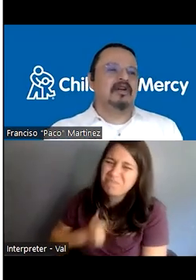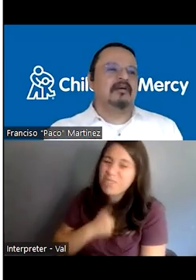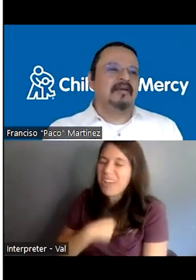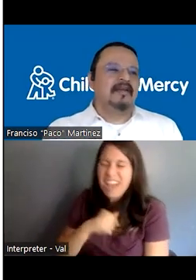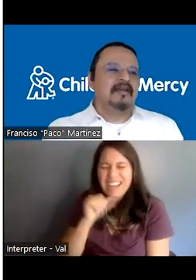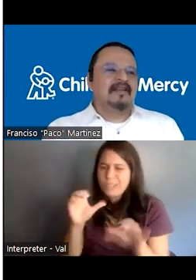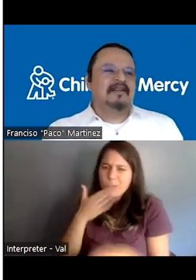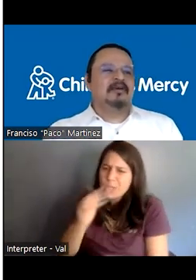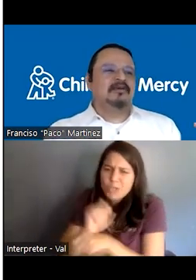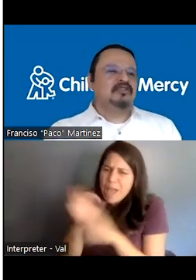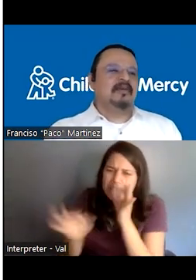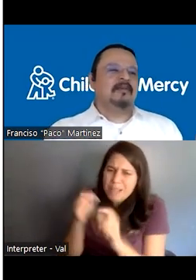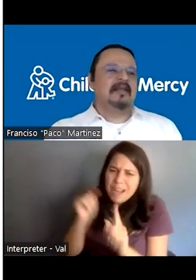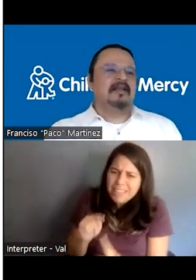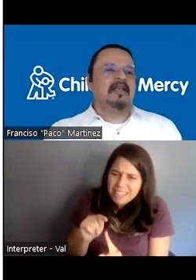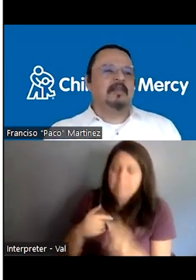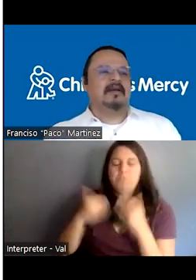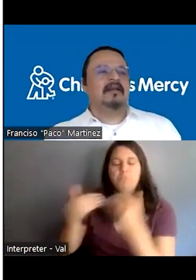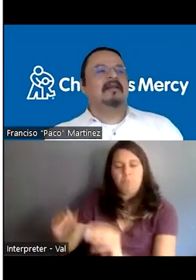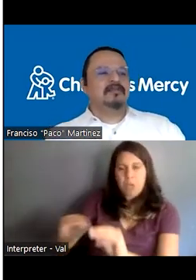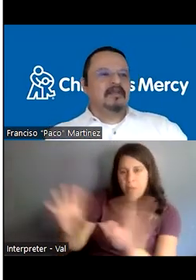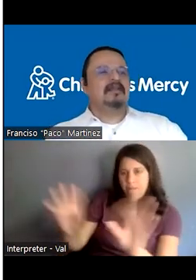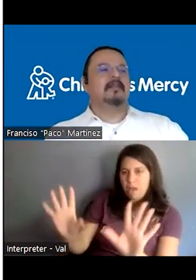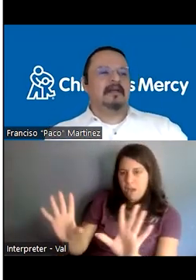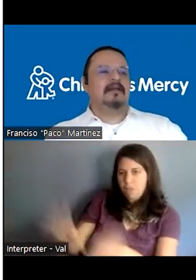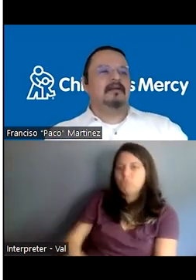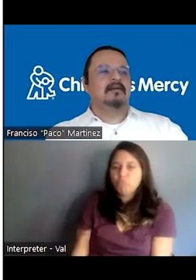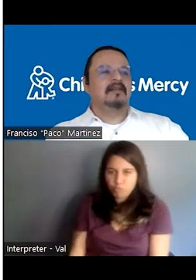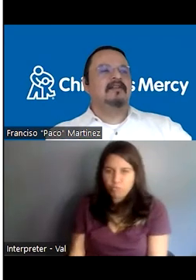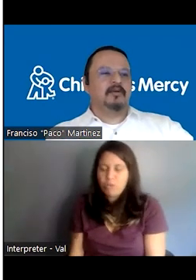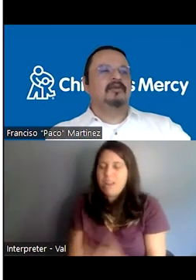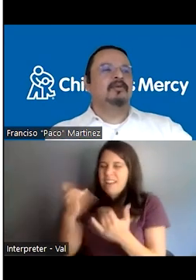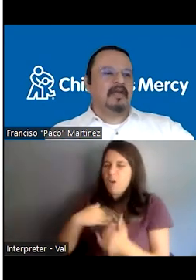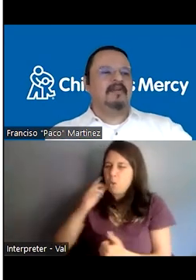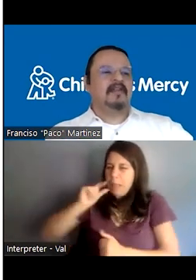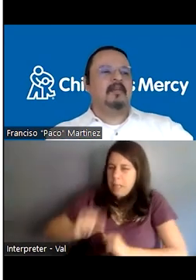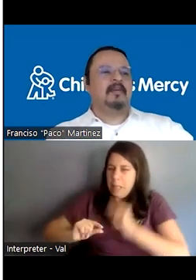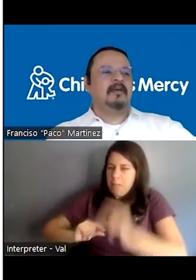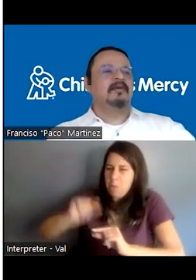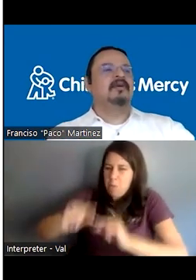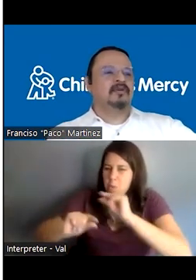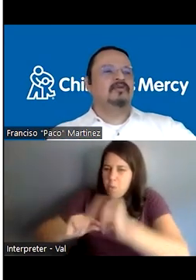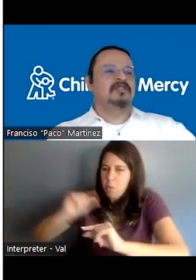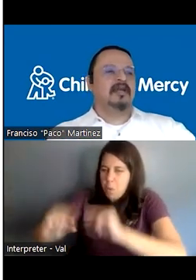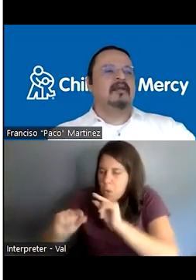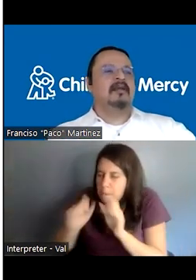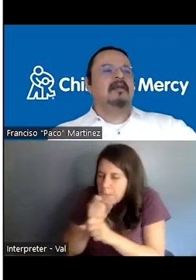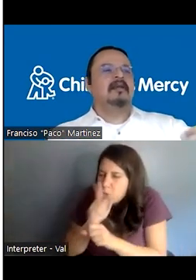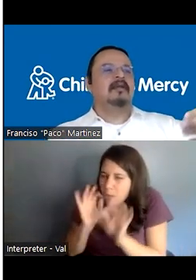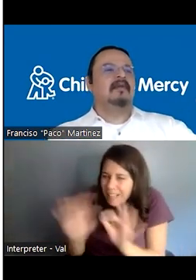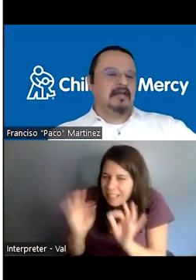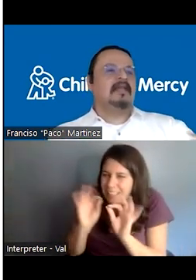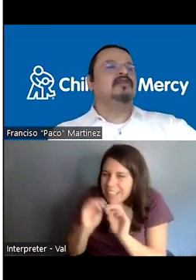a good job. I didn't do a good job explaining that part. Let's do it little by little. Let's go through every step and we're going to check